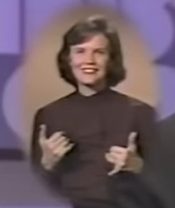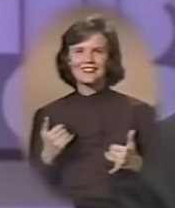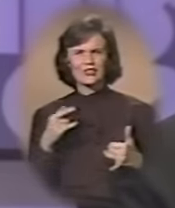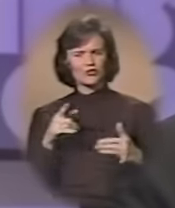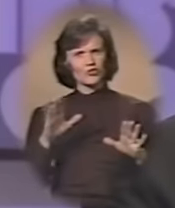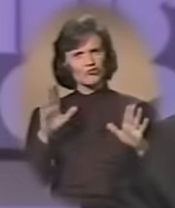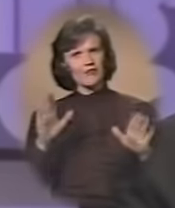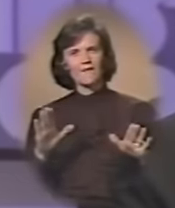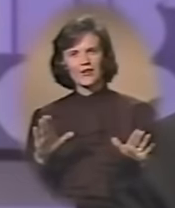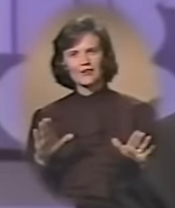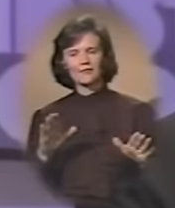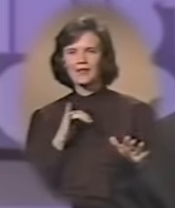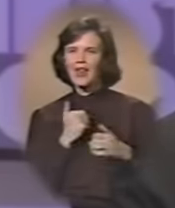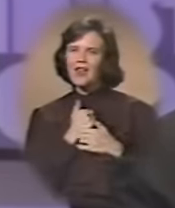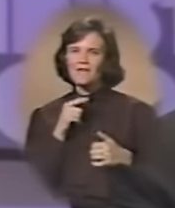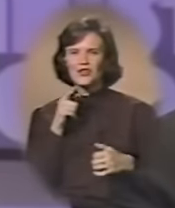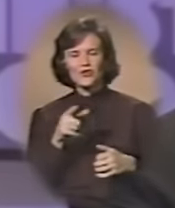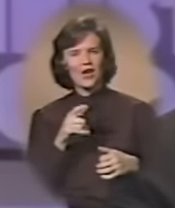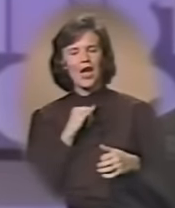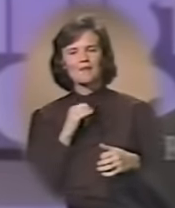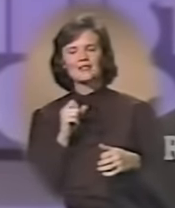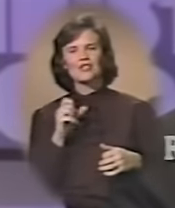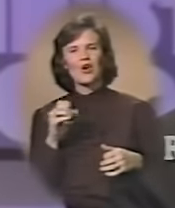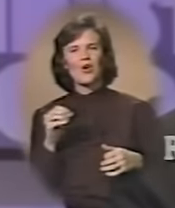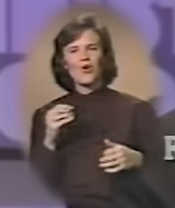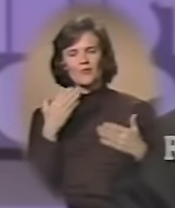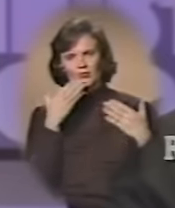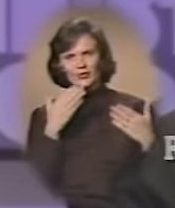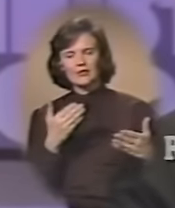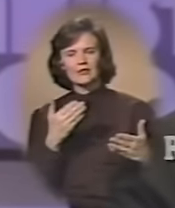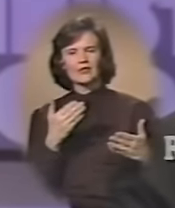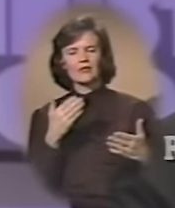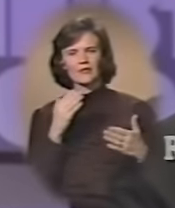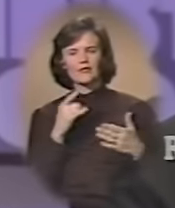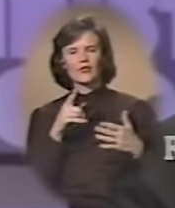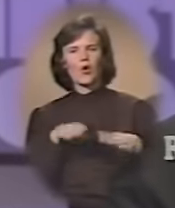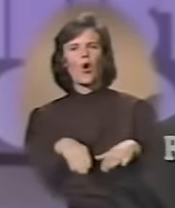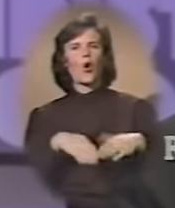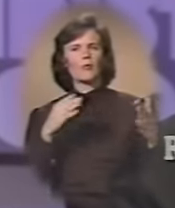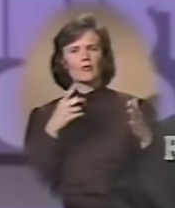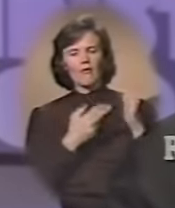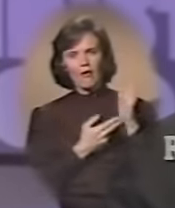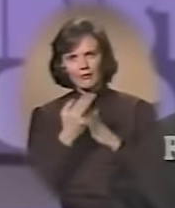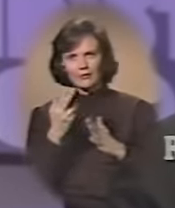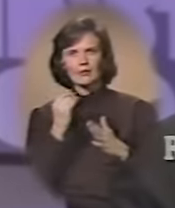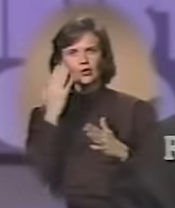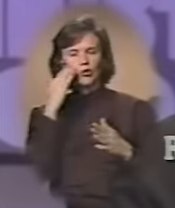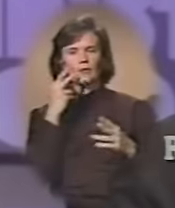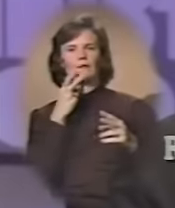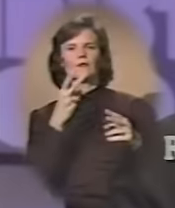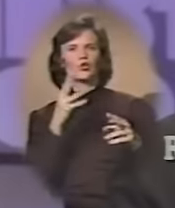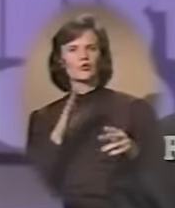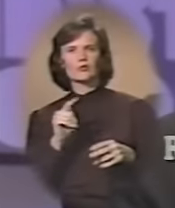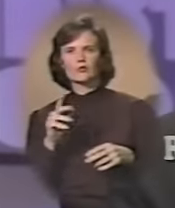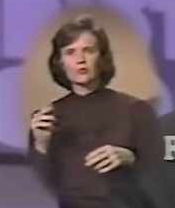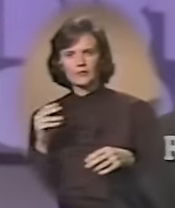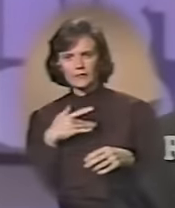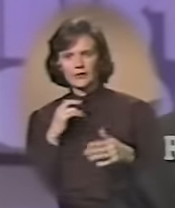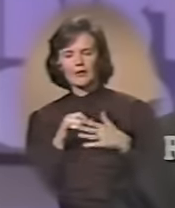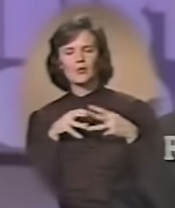You're terrific. I love you. And I'm so appreciative of your openness and honesty, and I know our viewers are too.